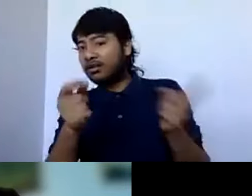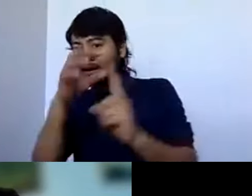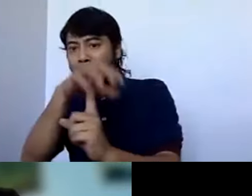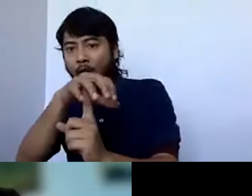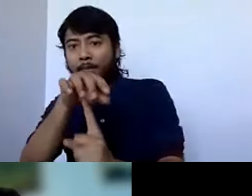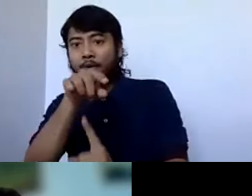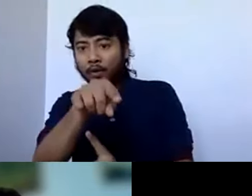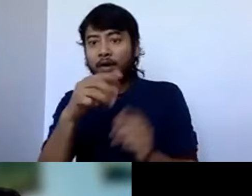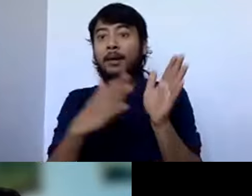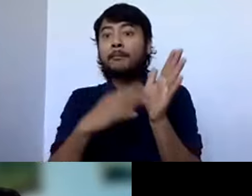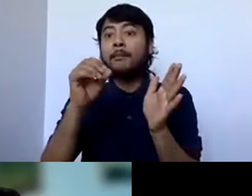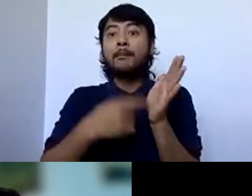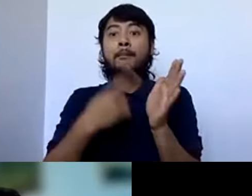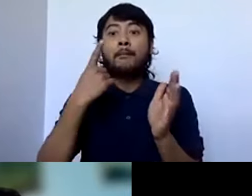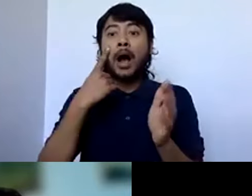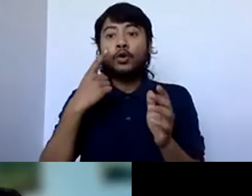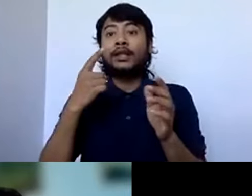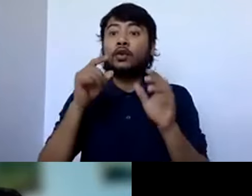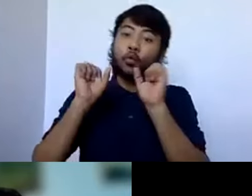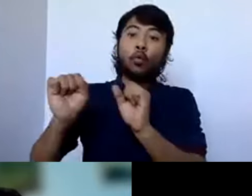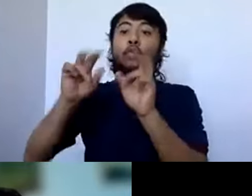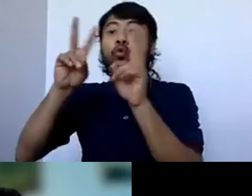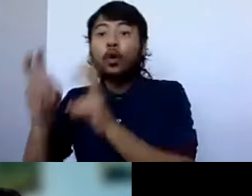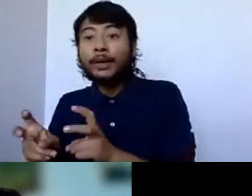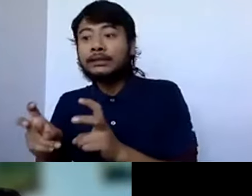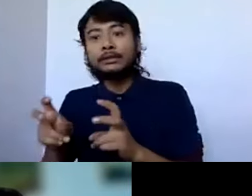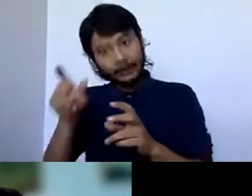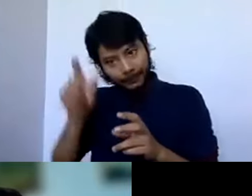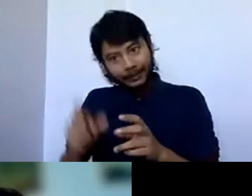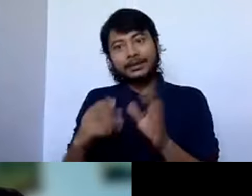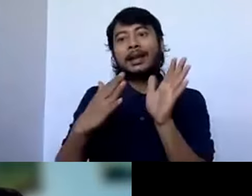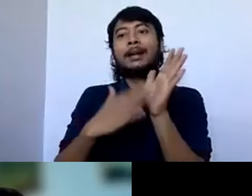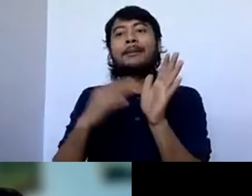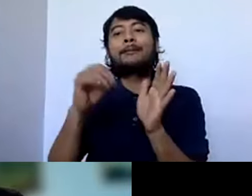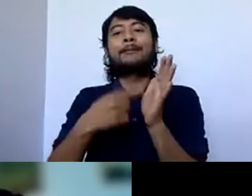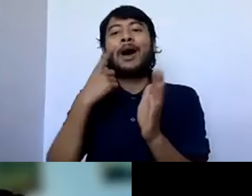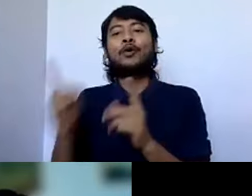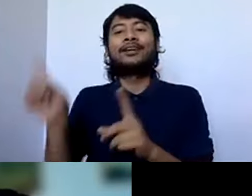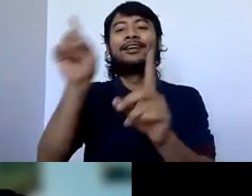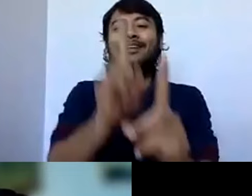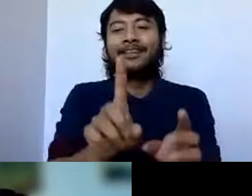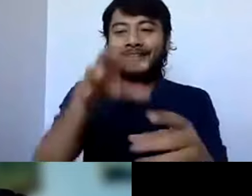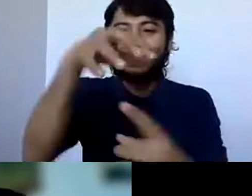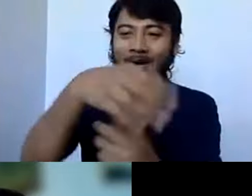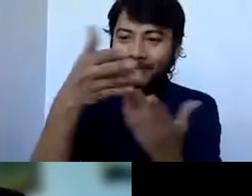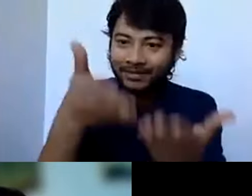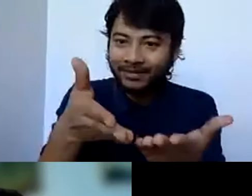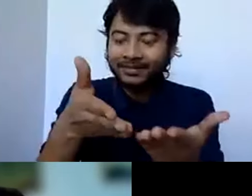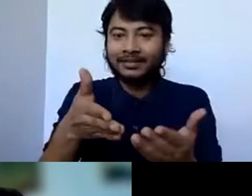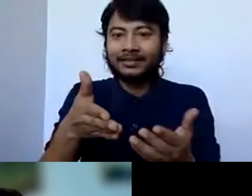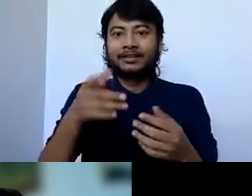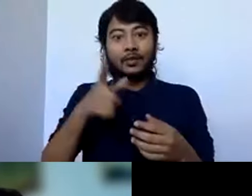responsible for Maori affairs as well. So, know, having a minister who is involved in indigenous affairs also means that their voices are heard.